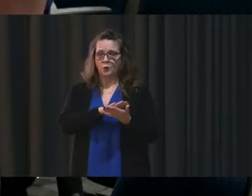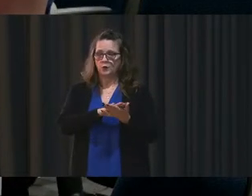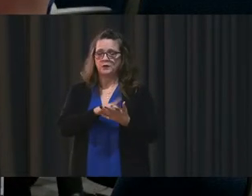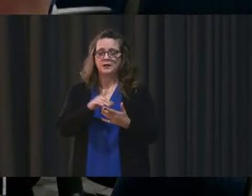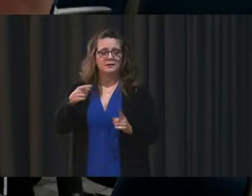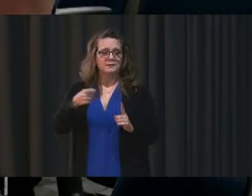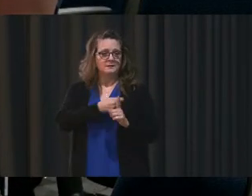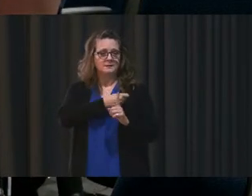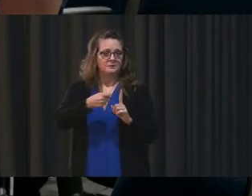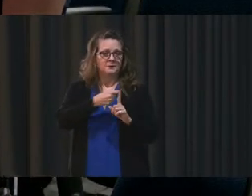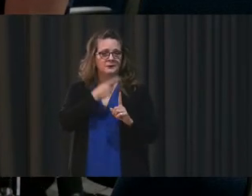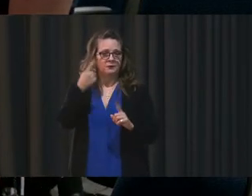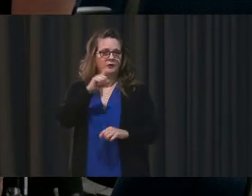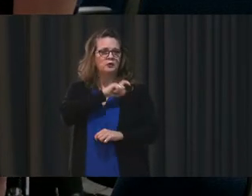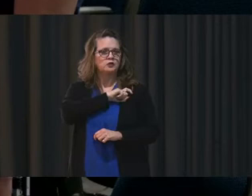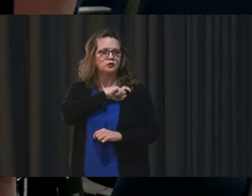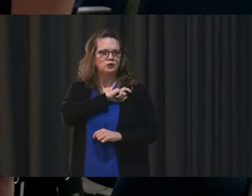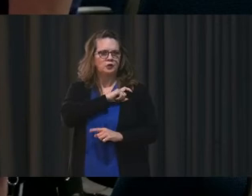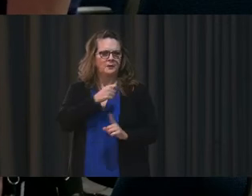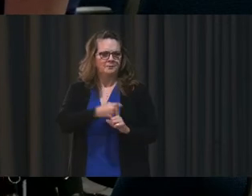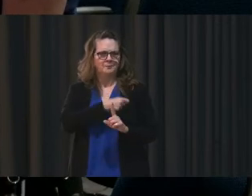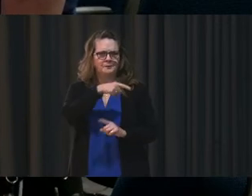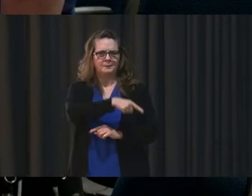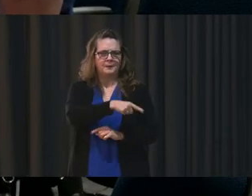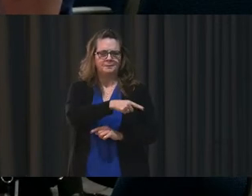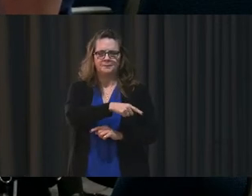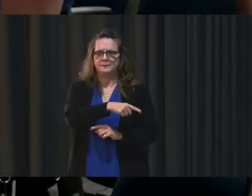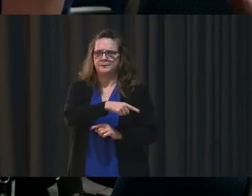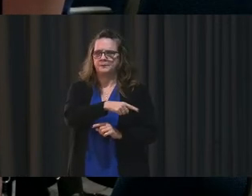asesinado por uno de los guardes. En el